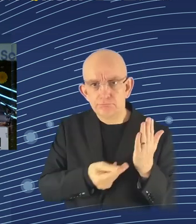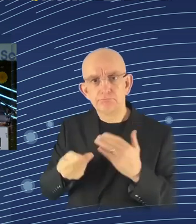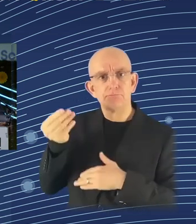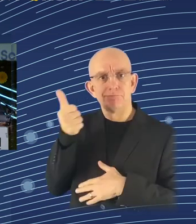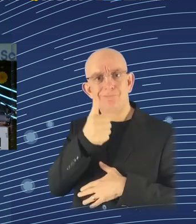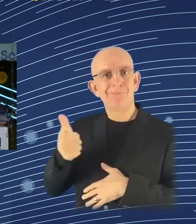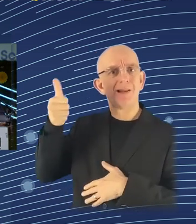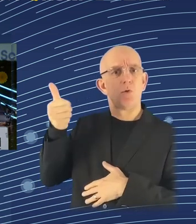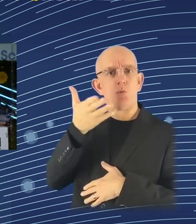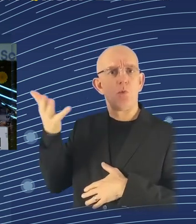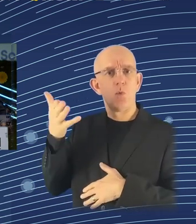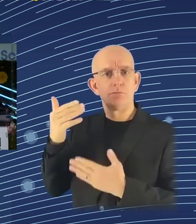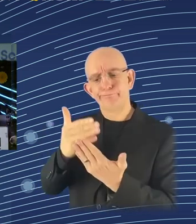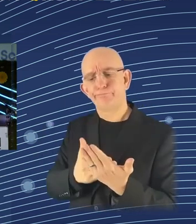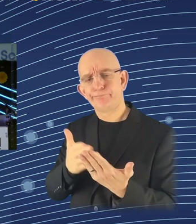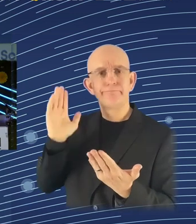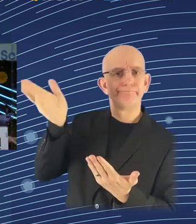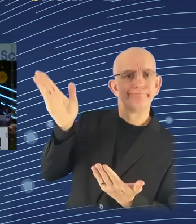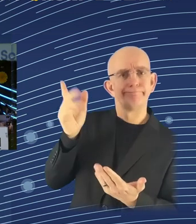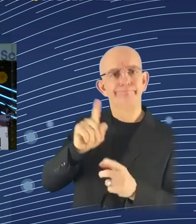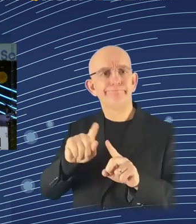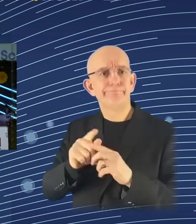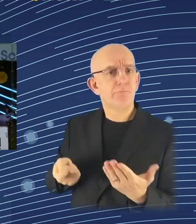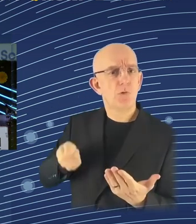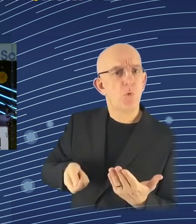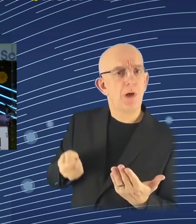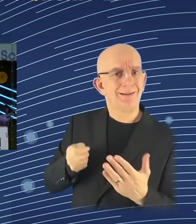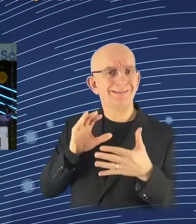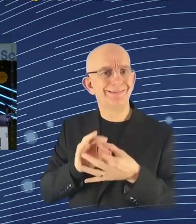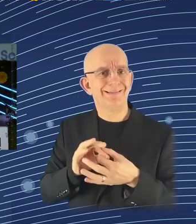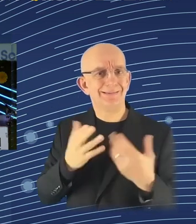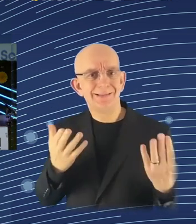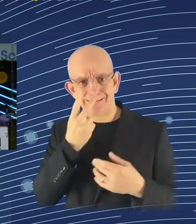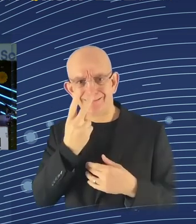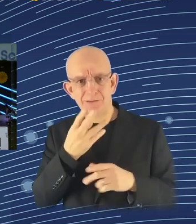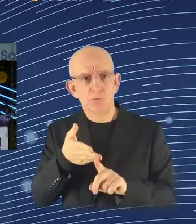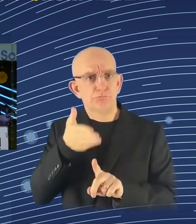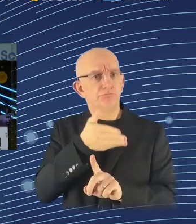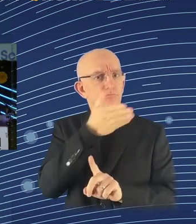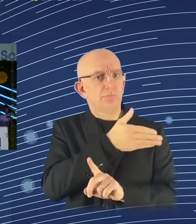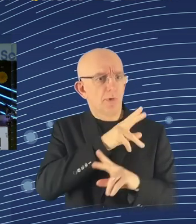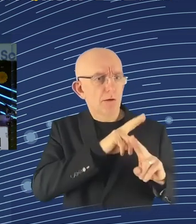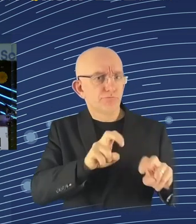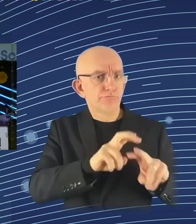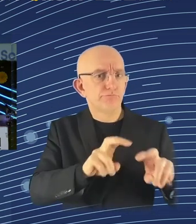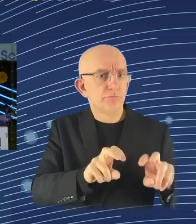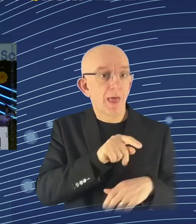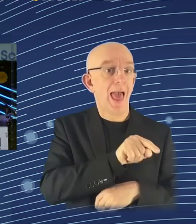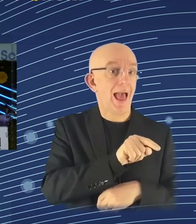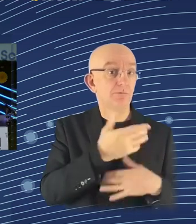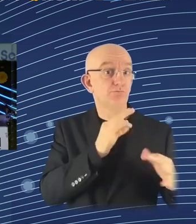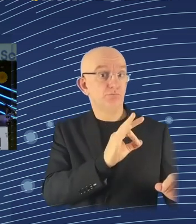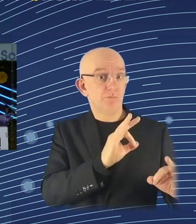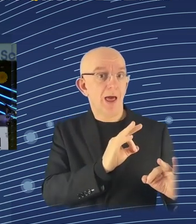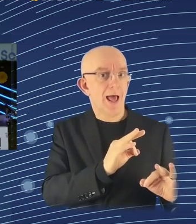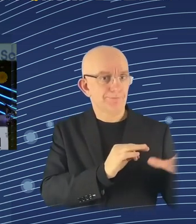become senior lawyers. Those jobs look like they'll be gone. So the legal profession